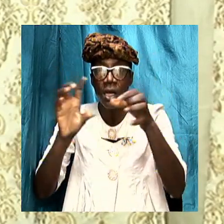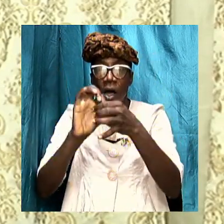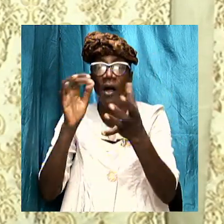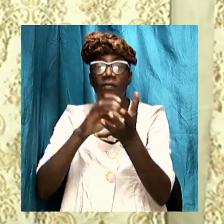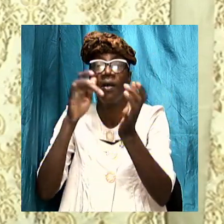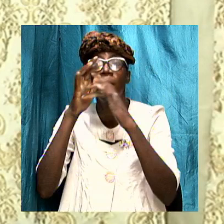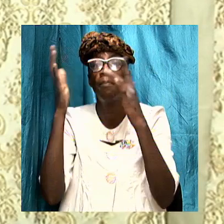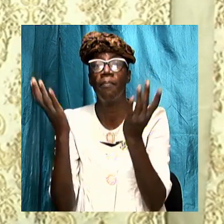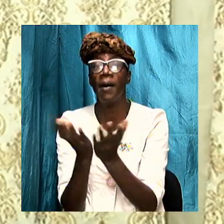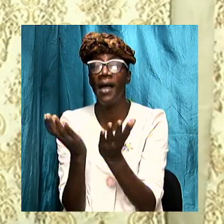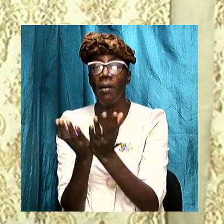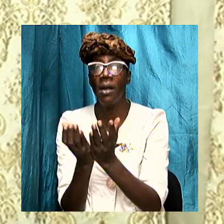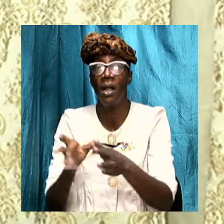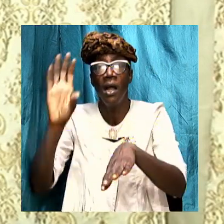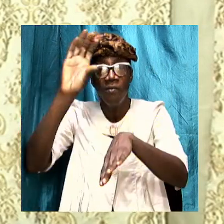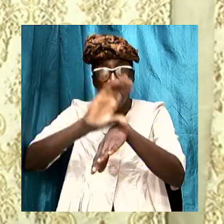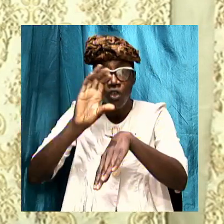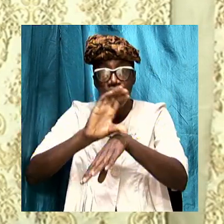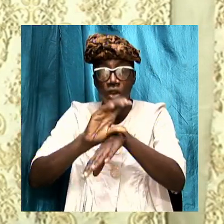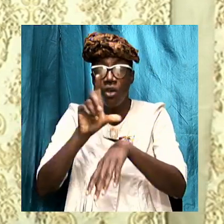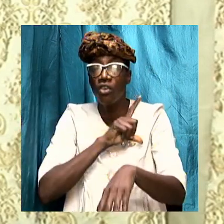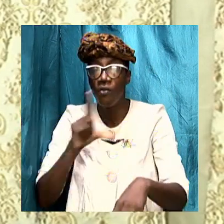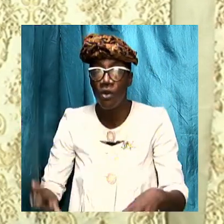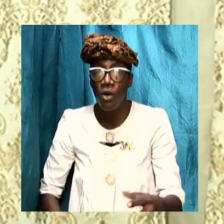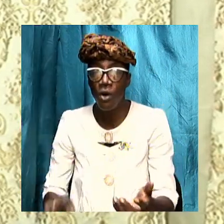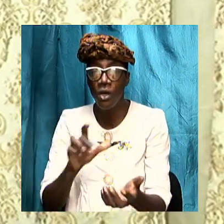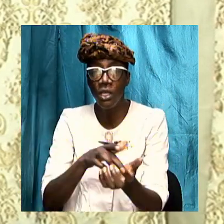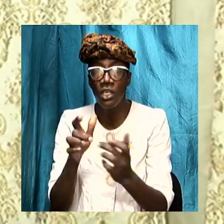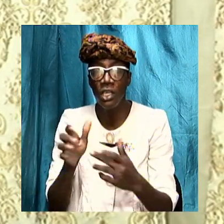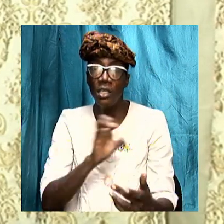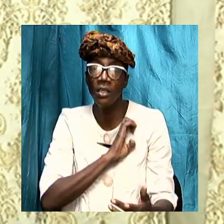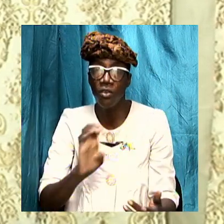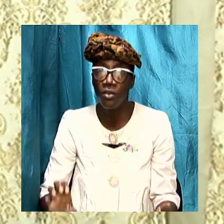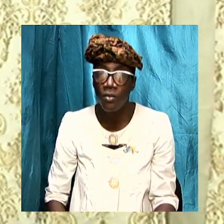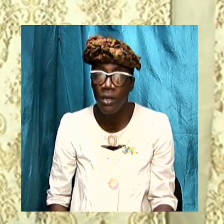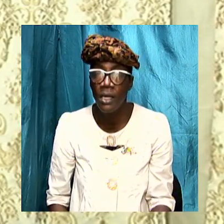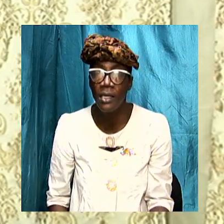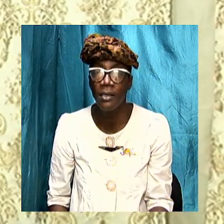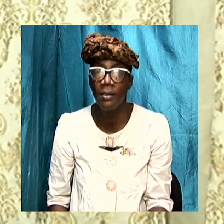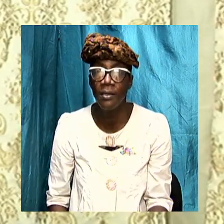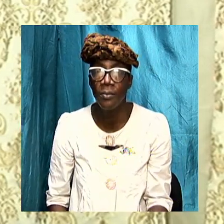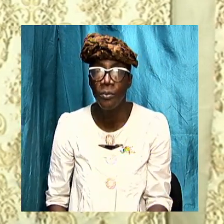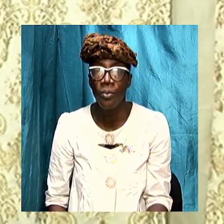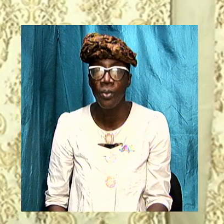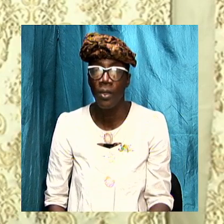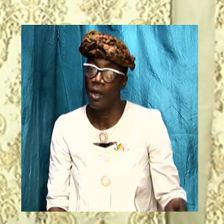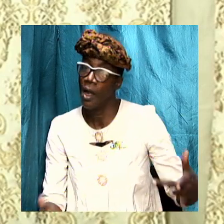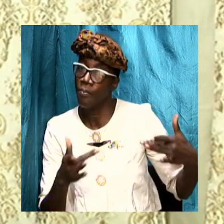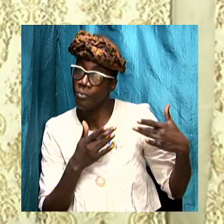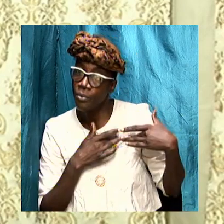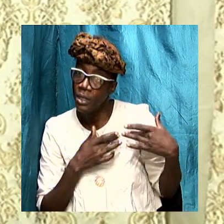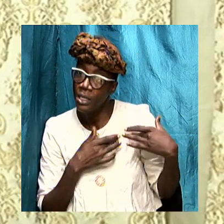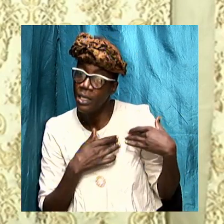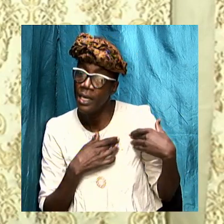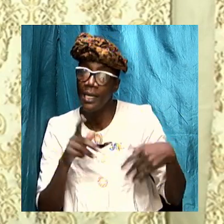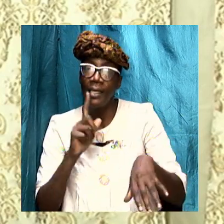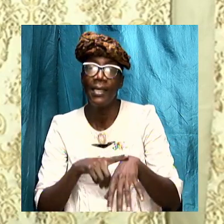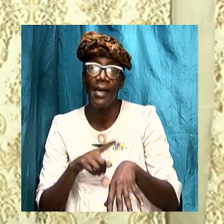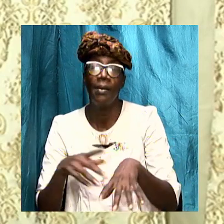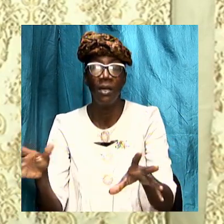the doctrine of the church of our Lord Jesus Christ and we appreciate the time that he took to